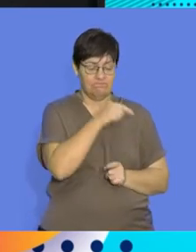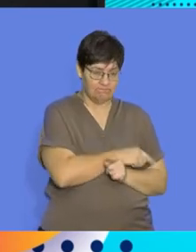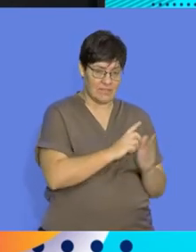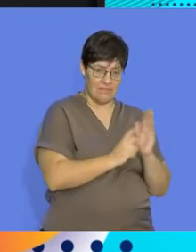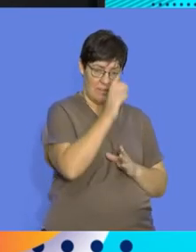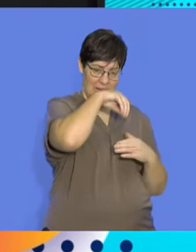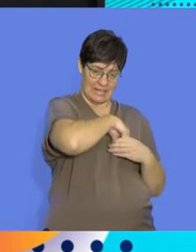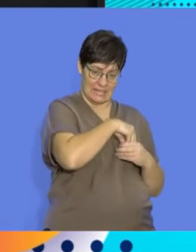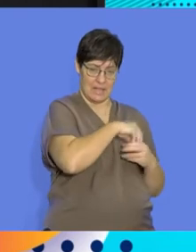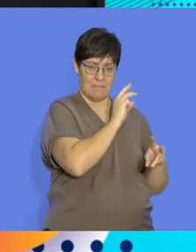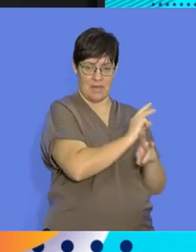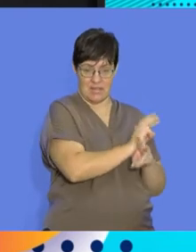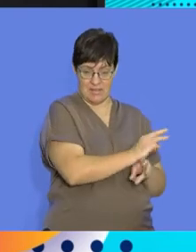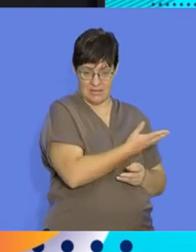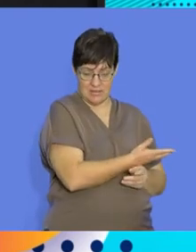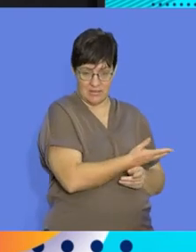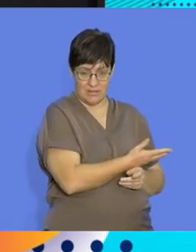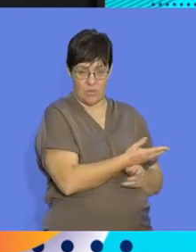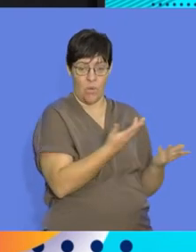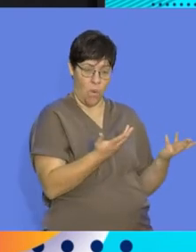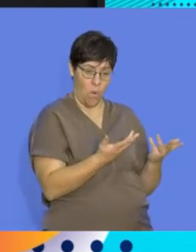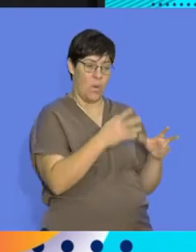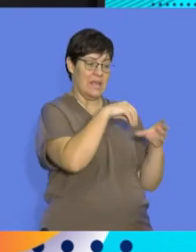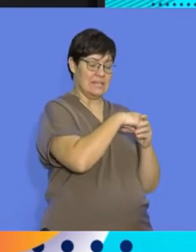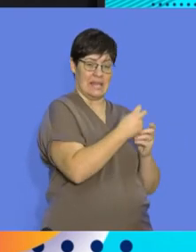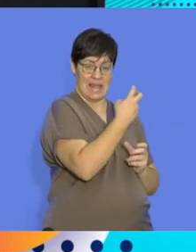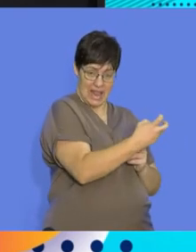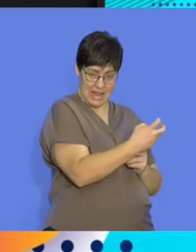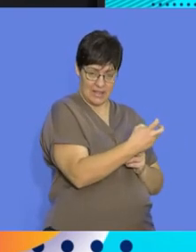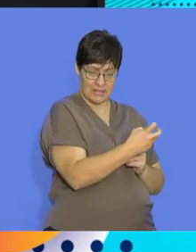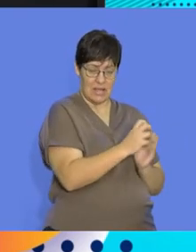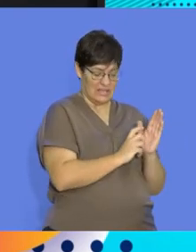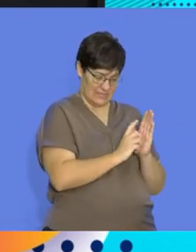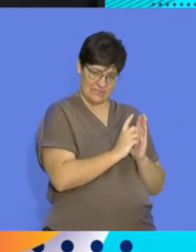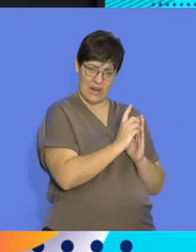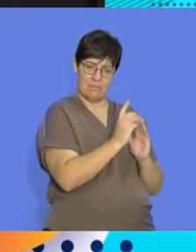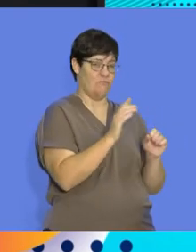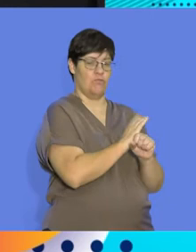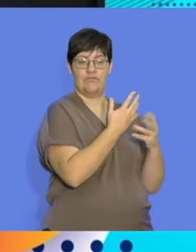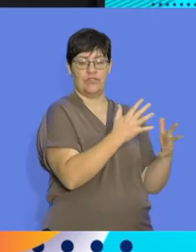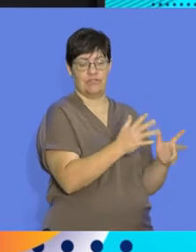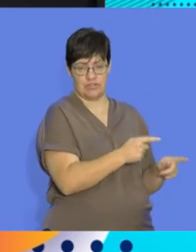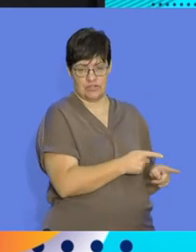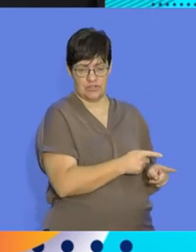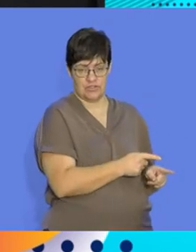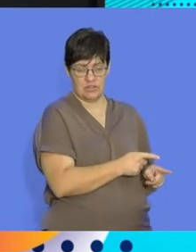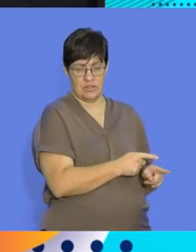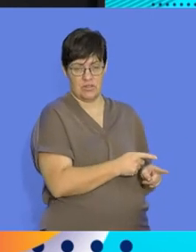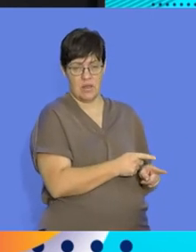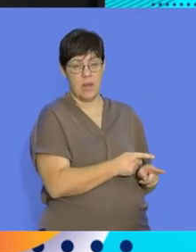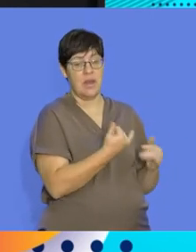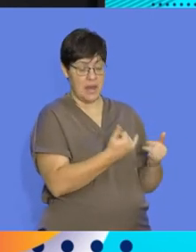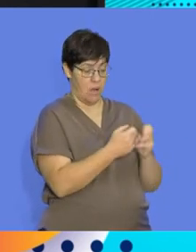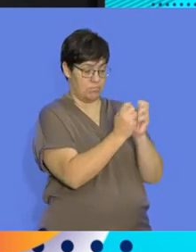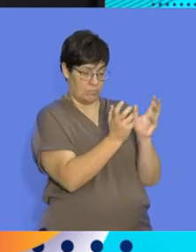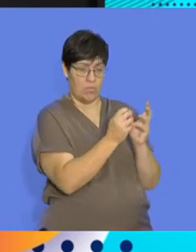developing inside the uterus of the mother or inside the egg, they develop fully to a point that when they are